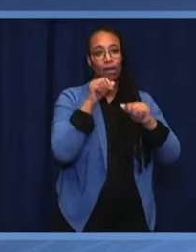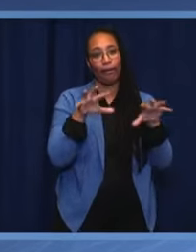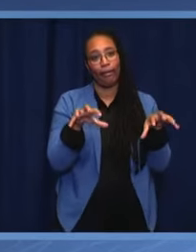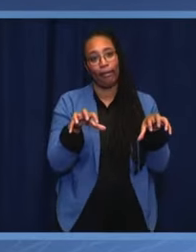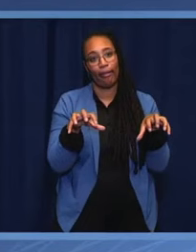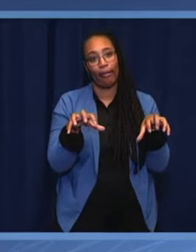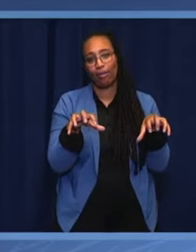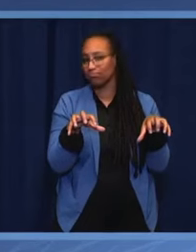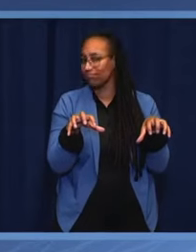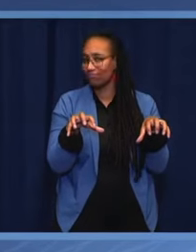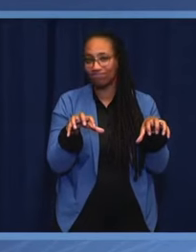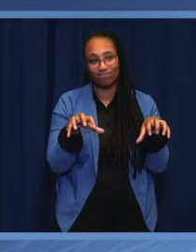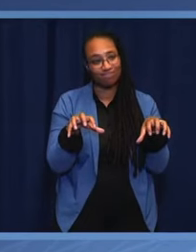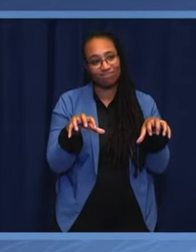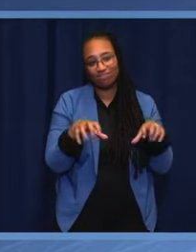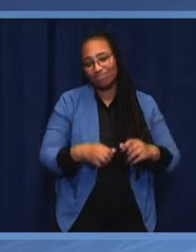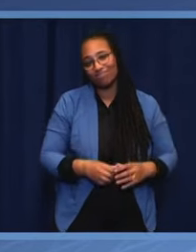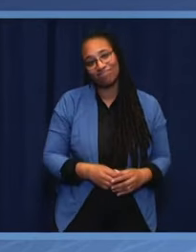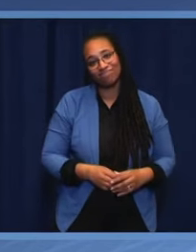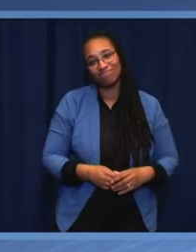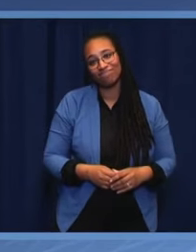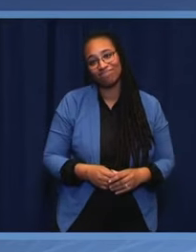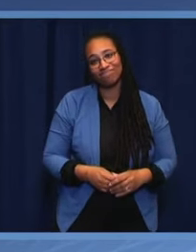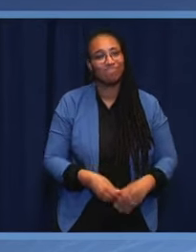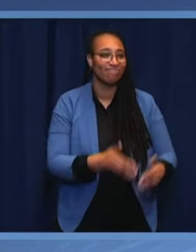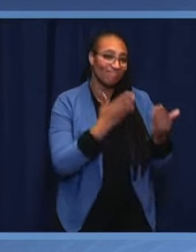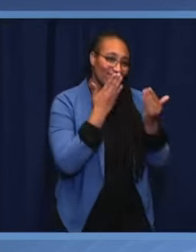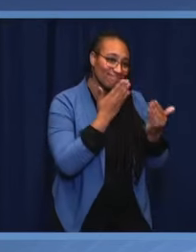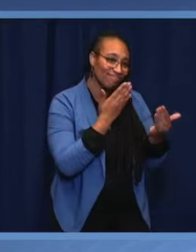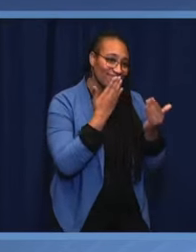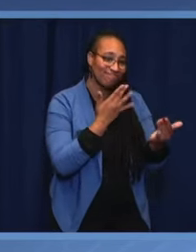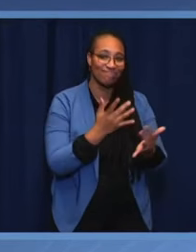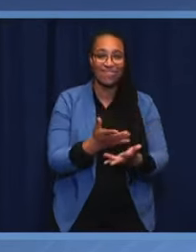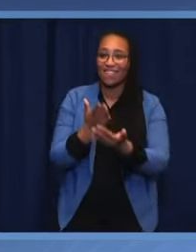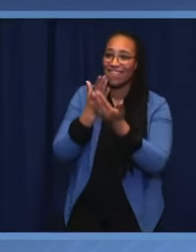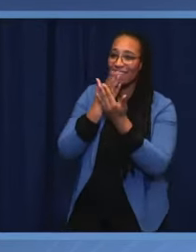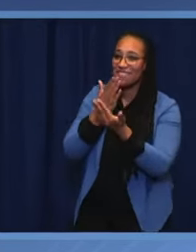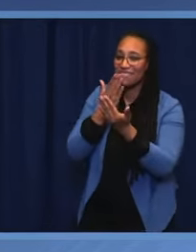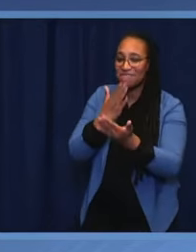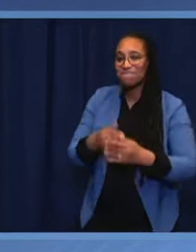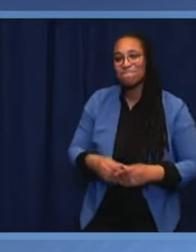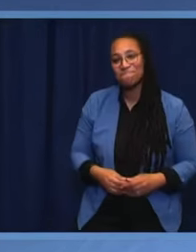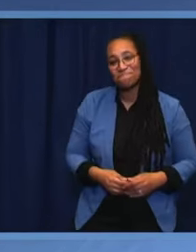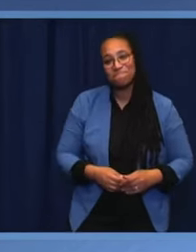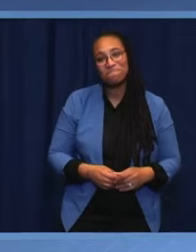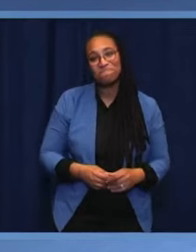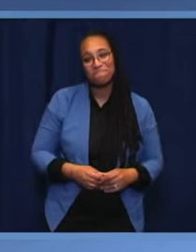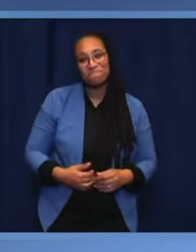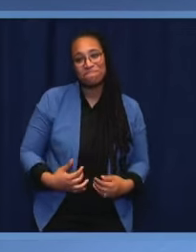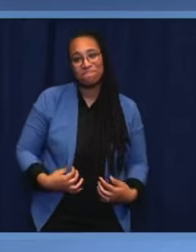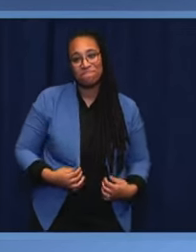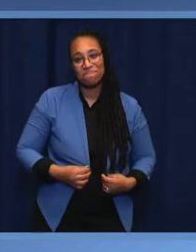Thank you. Thank you very much, Prime Minister. President Cortizo, Panama, the floor is yours.